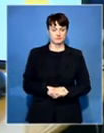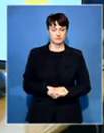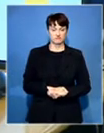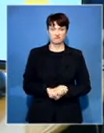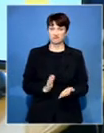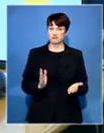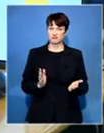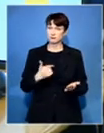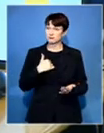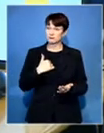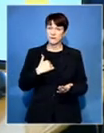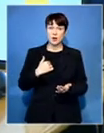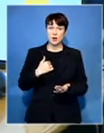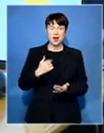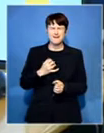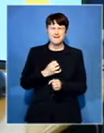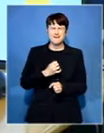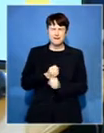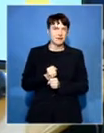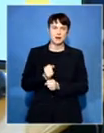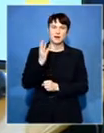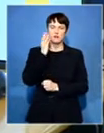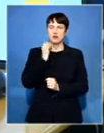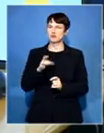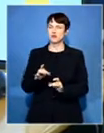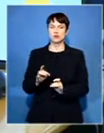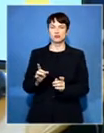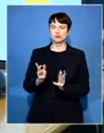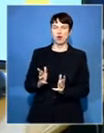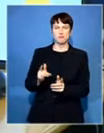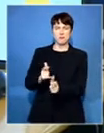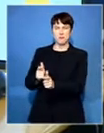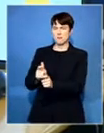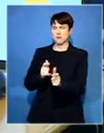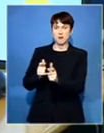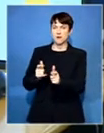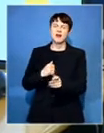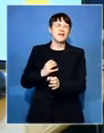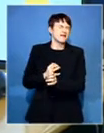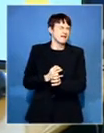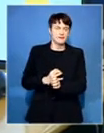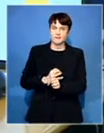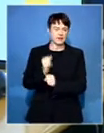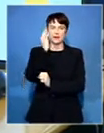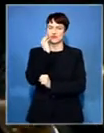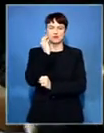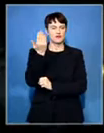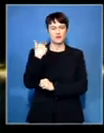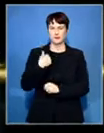Because I had never experienced before Shadrik Njamba people being shot in such a hurting manner.